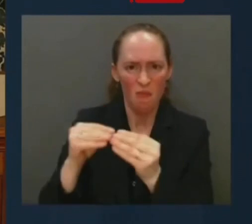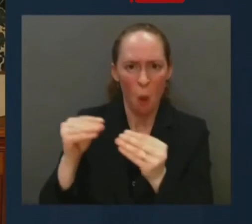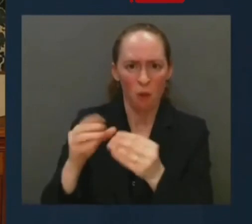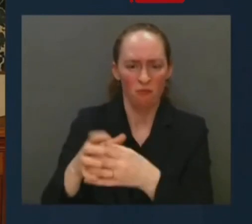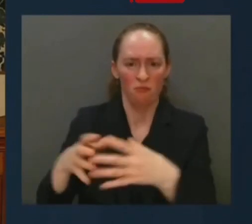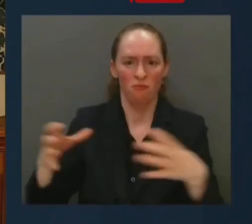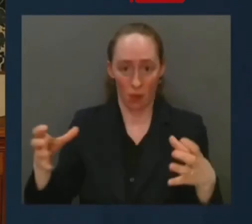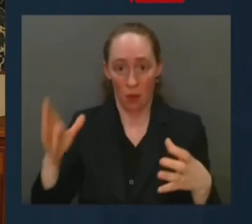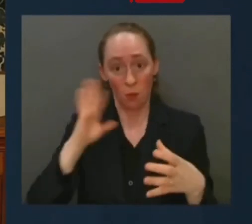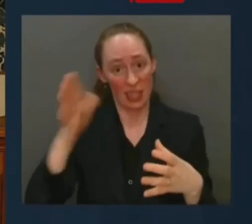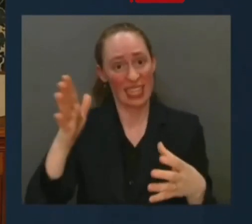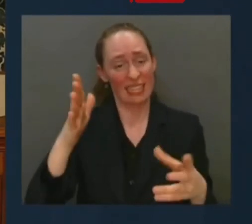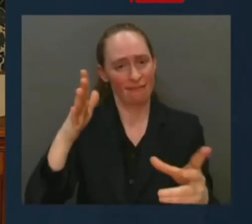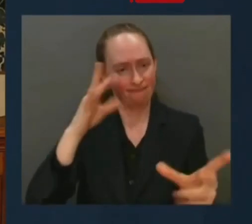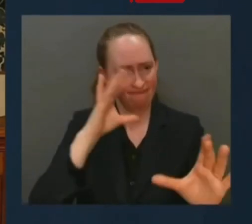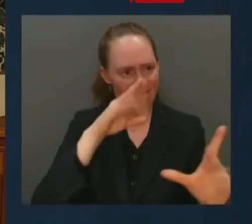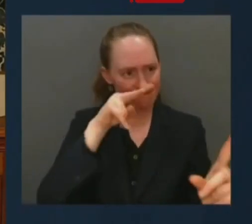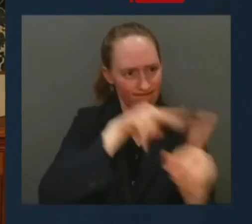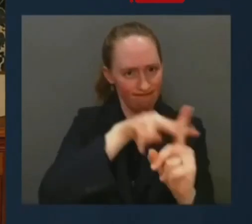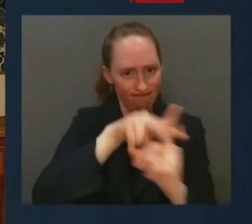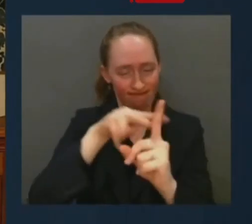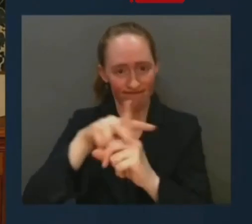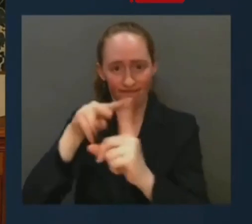billions of dollars from the American people.